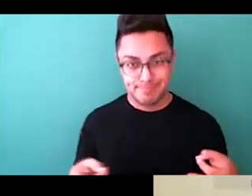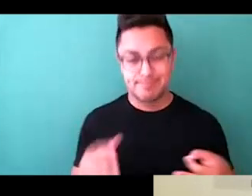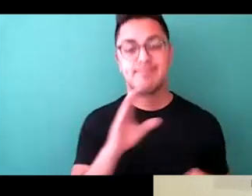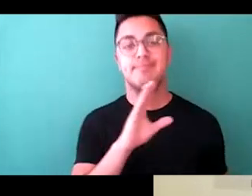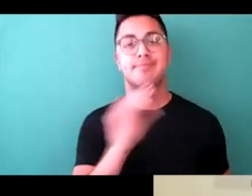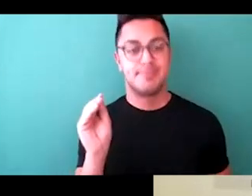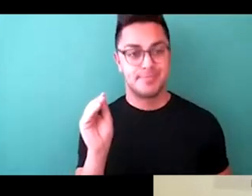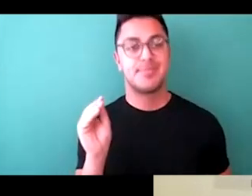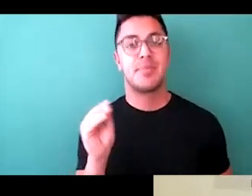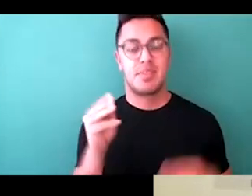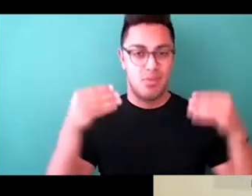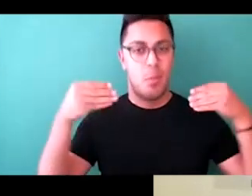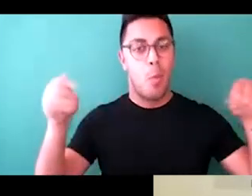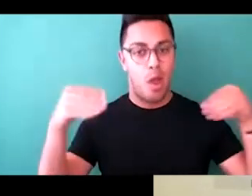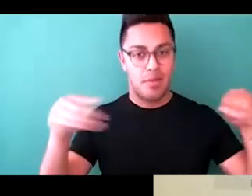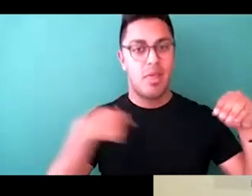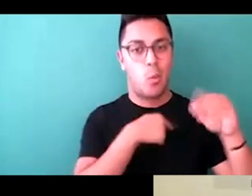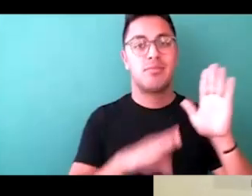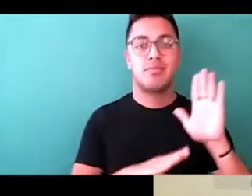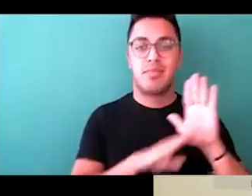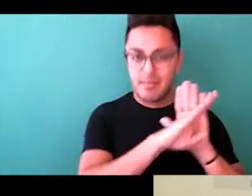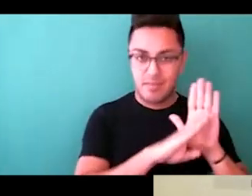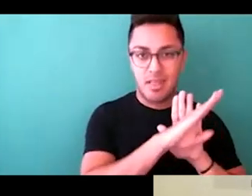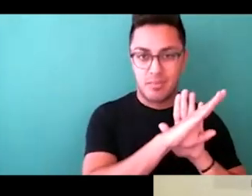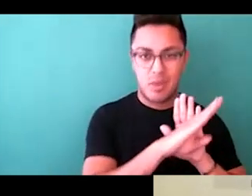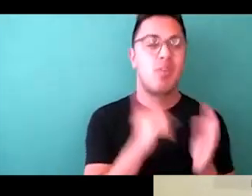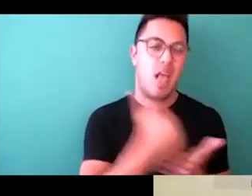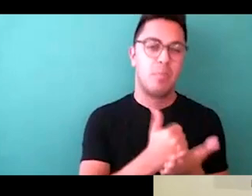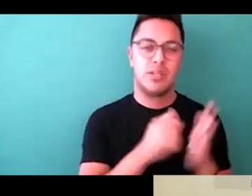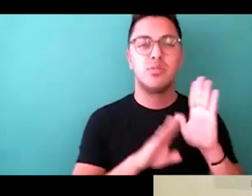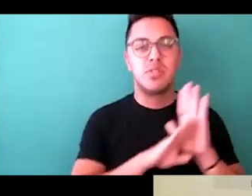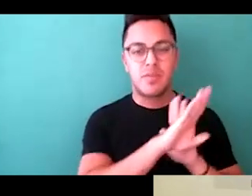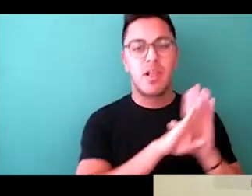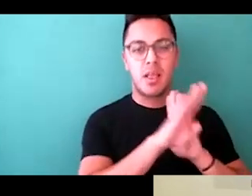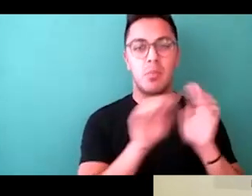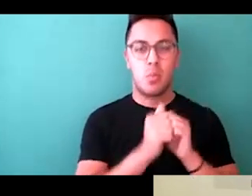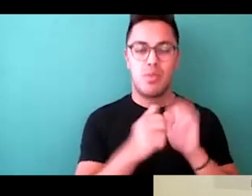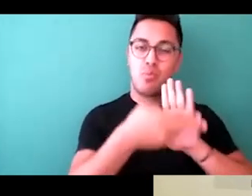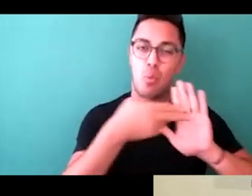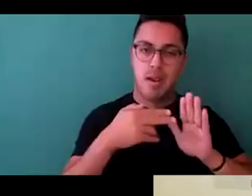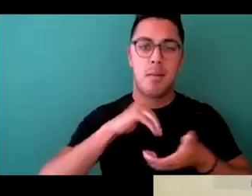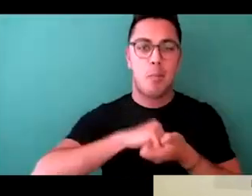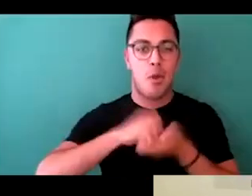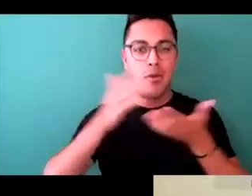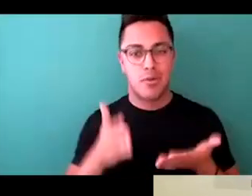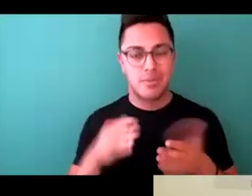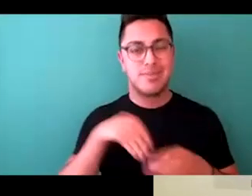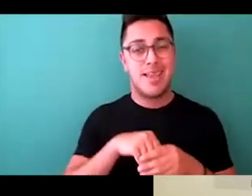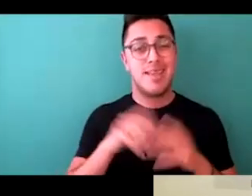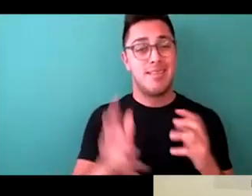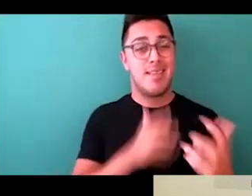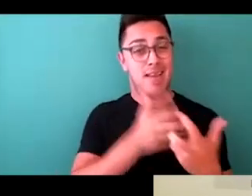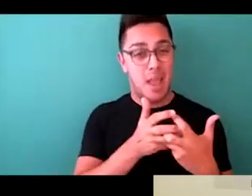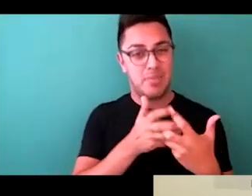market that we are really developing, helping to develop with brand partners in the adaptive space.